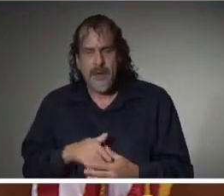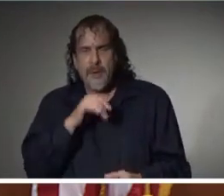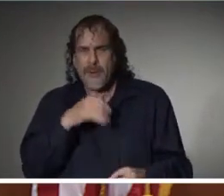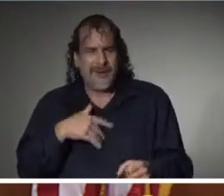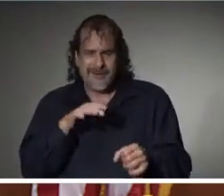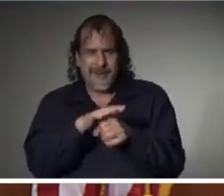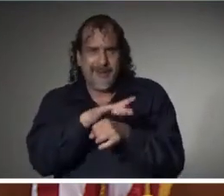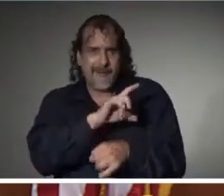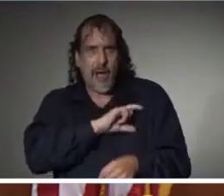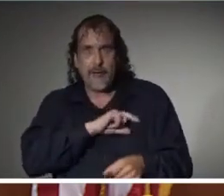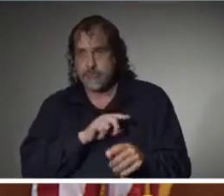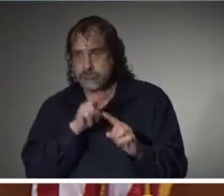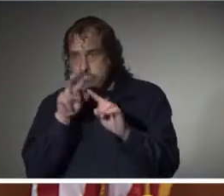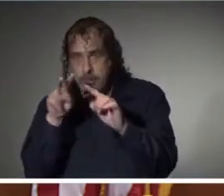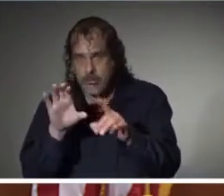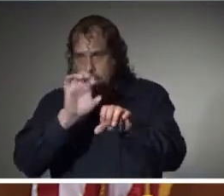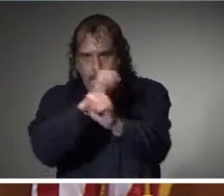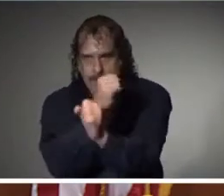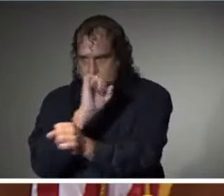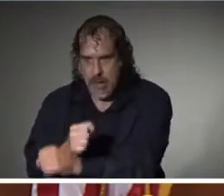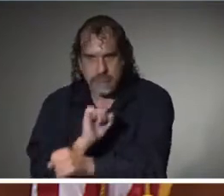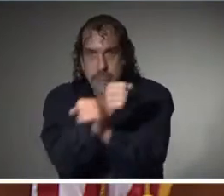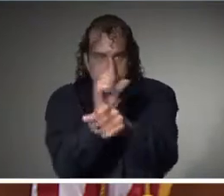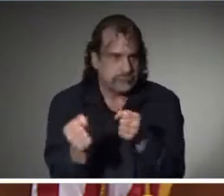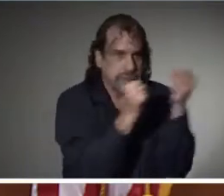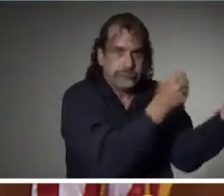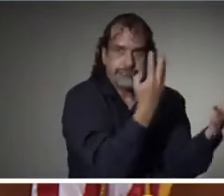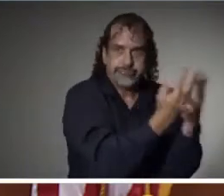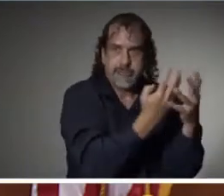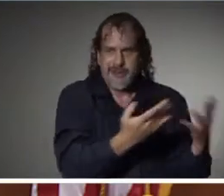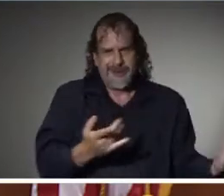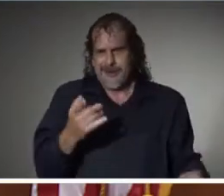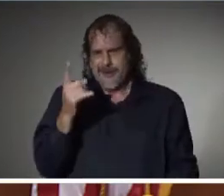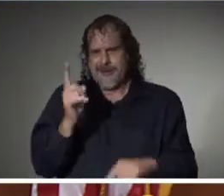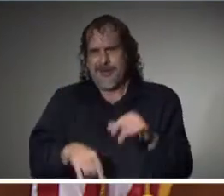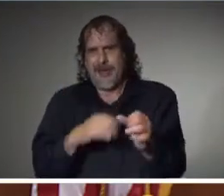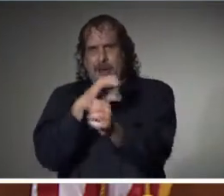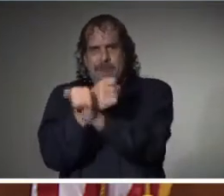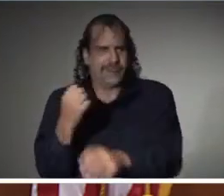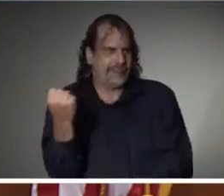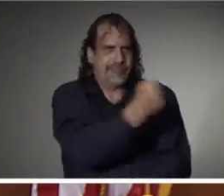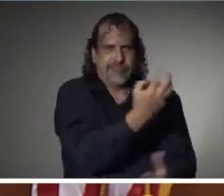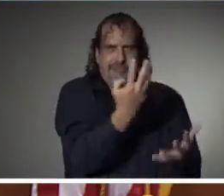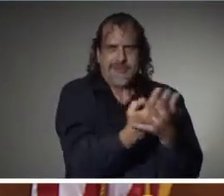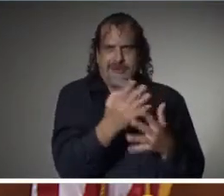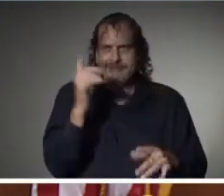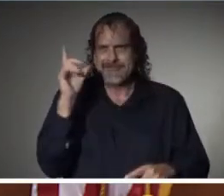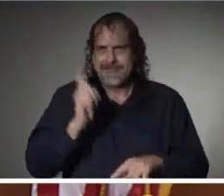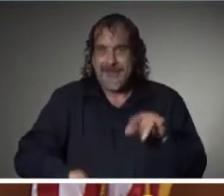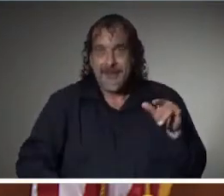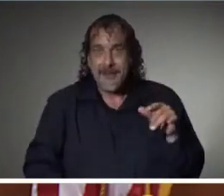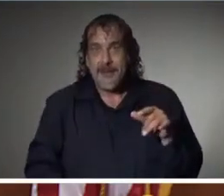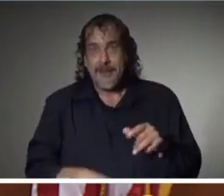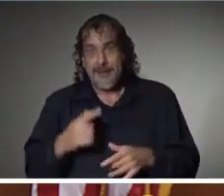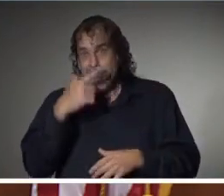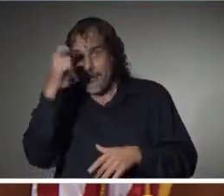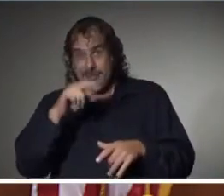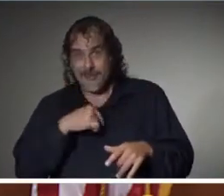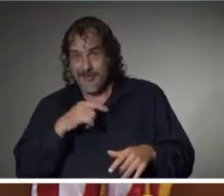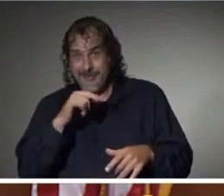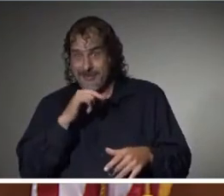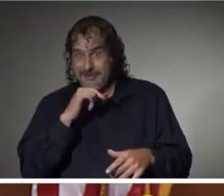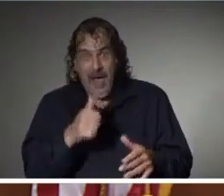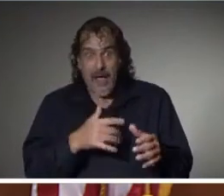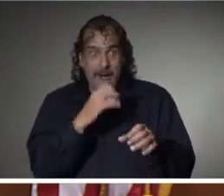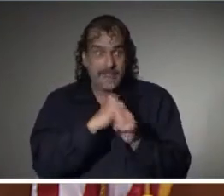enforcement officers to go and arrest people who aren't wearing masks. You're probably not going to get arrested, but just because you're not going to get arrested doesn't mean you ought not